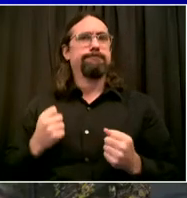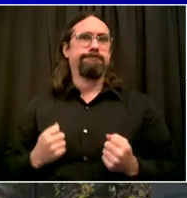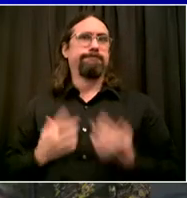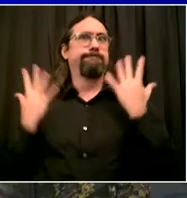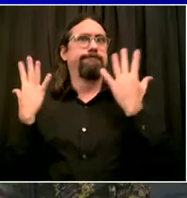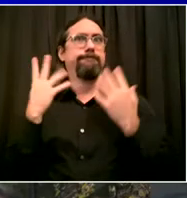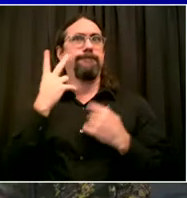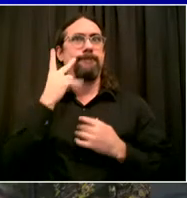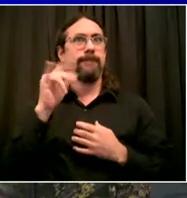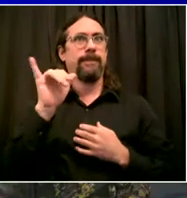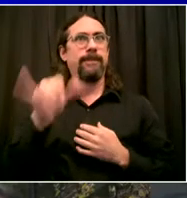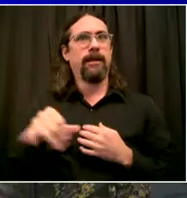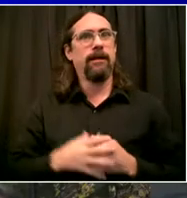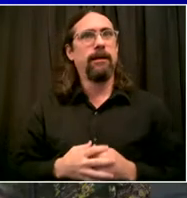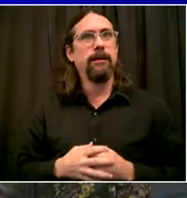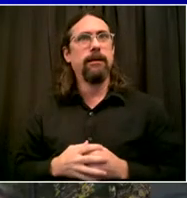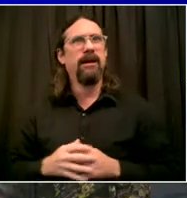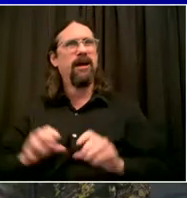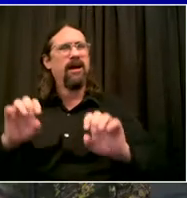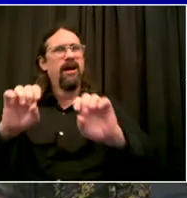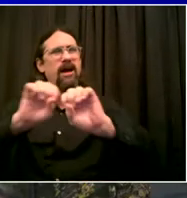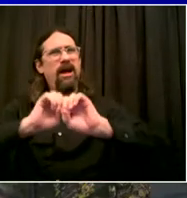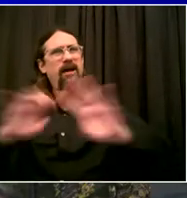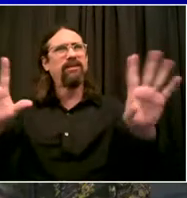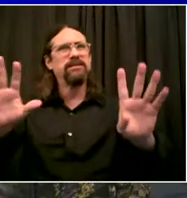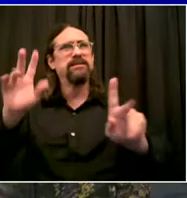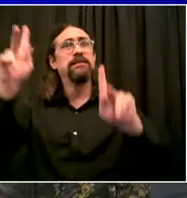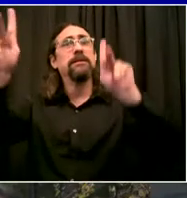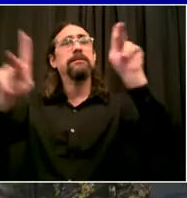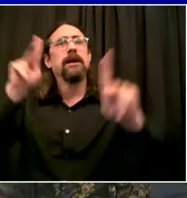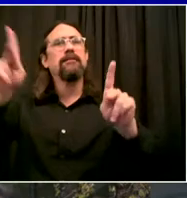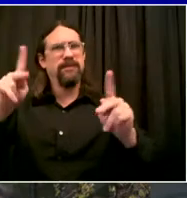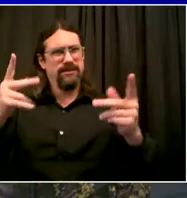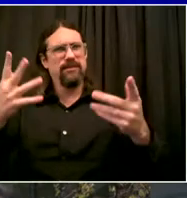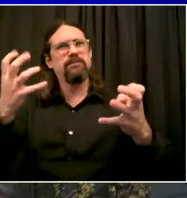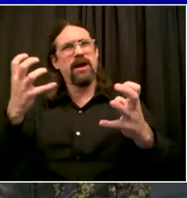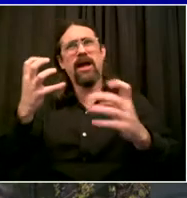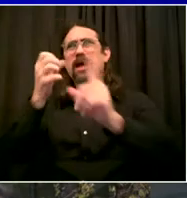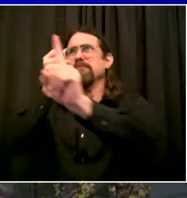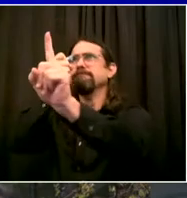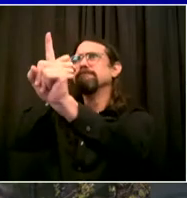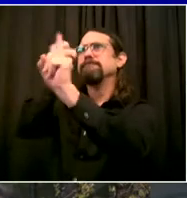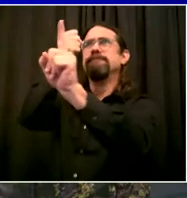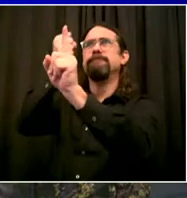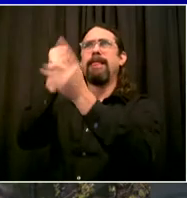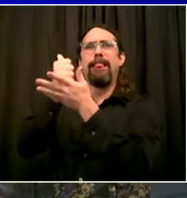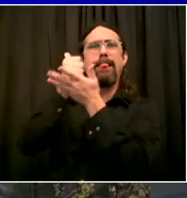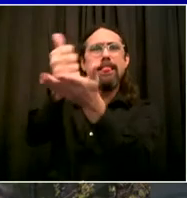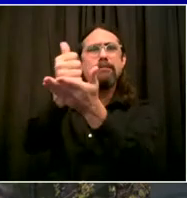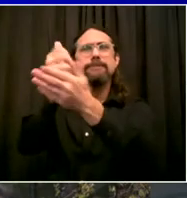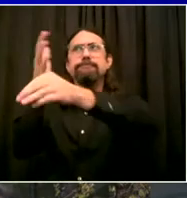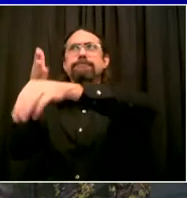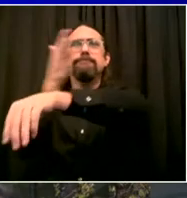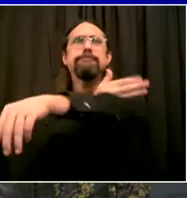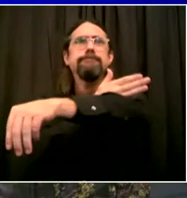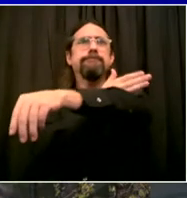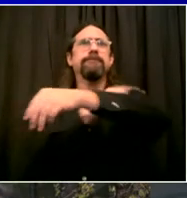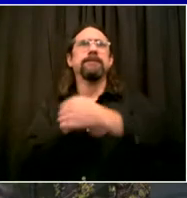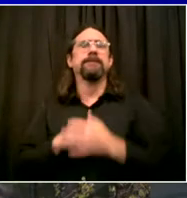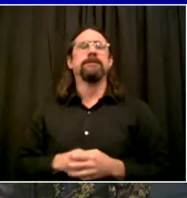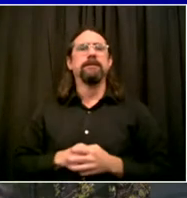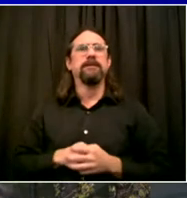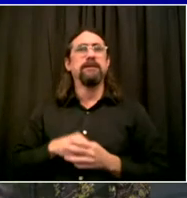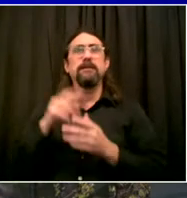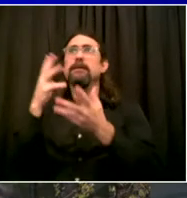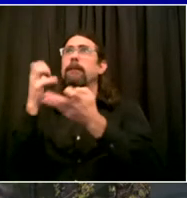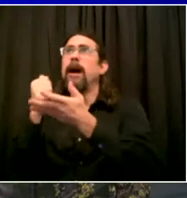You could feel the hope that comes from that. Folks were patient. They were positive. They